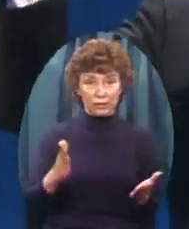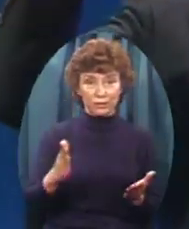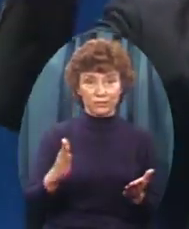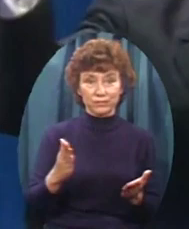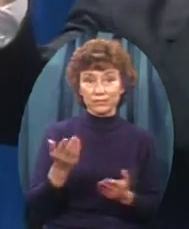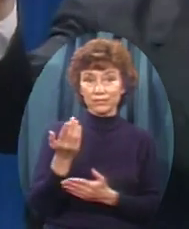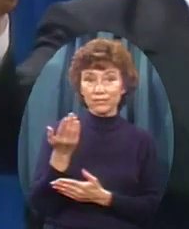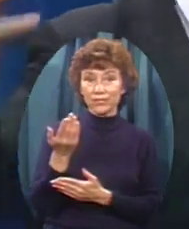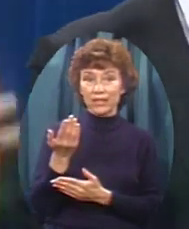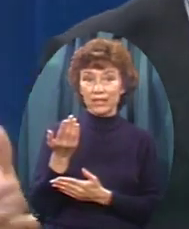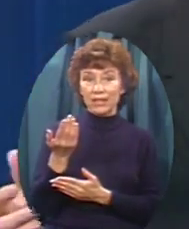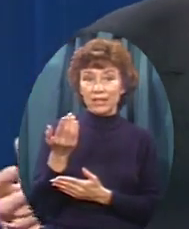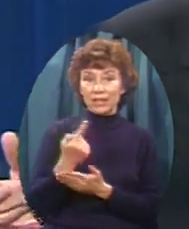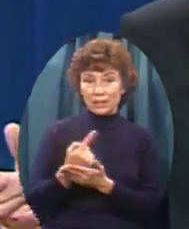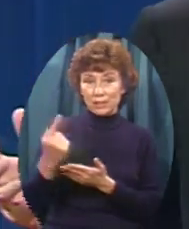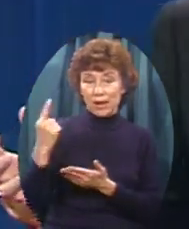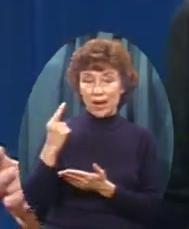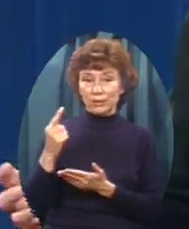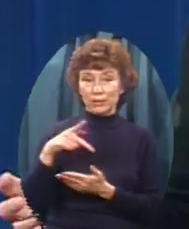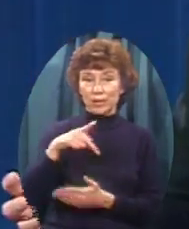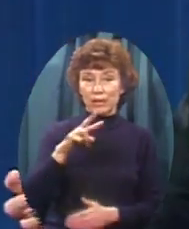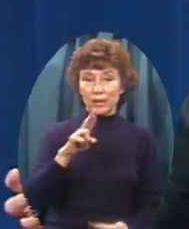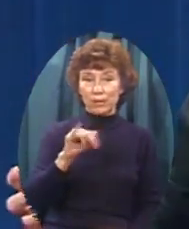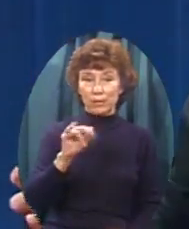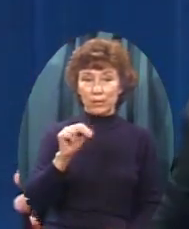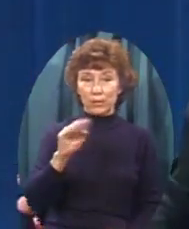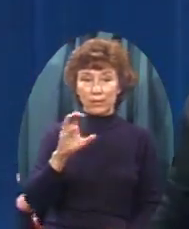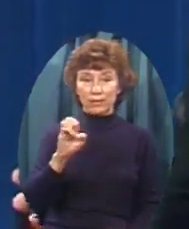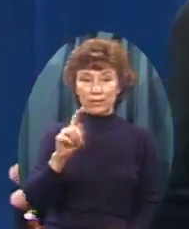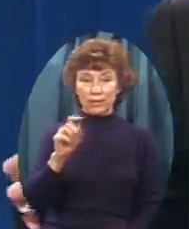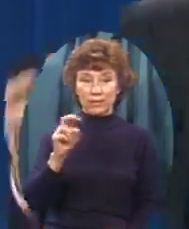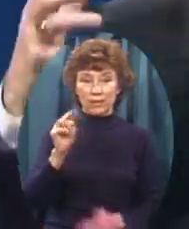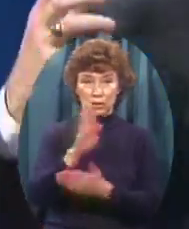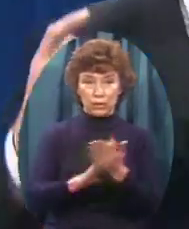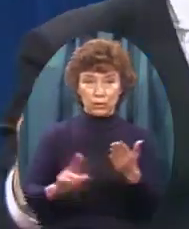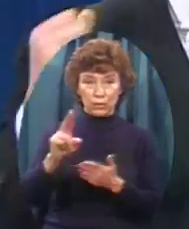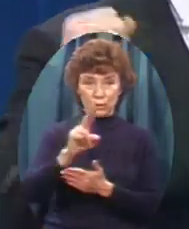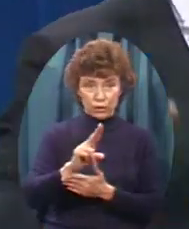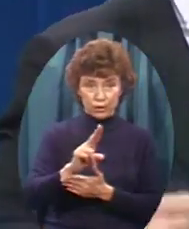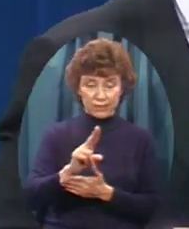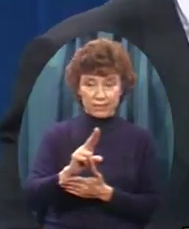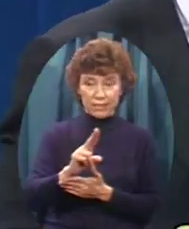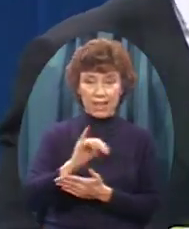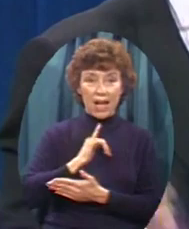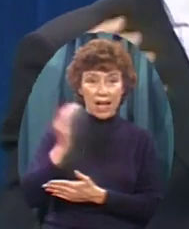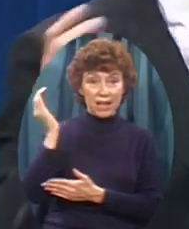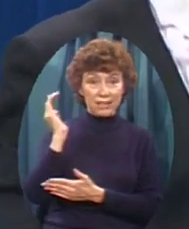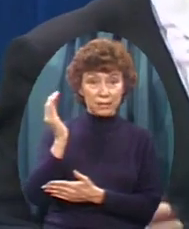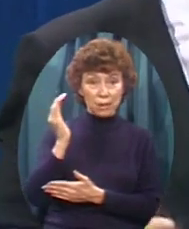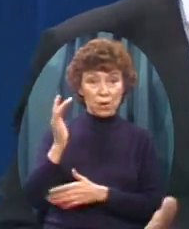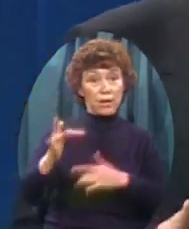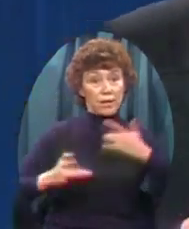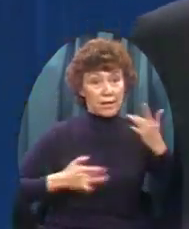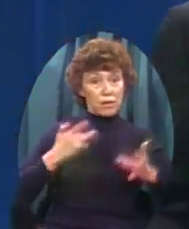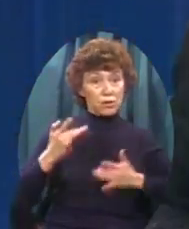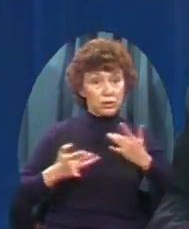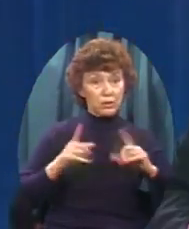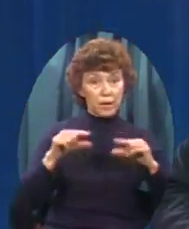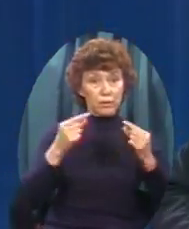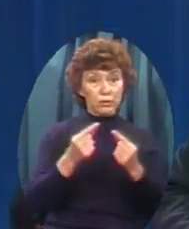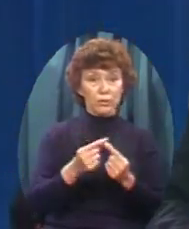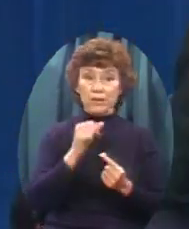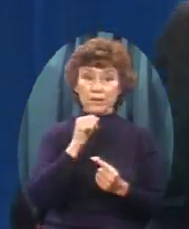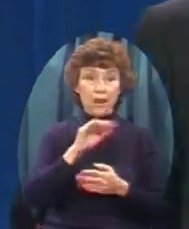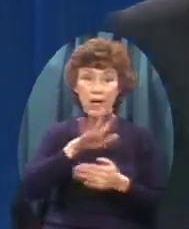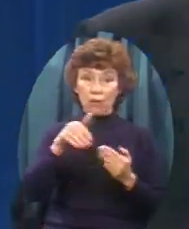packed And we turned away Enough people To fill Alexander Hall again An enthusiastic crowd They weren't all in agreement But by